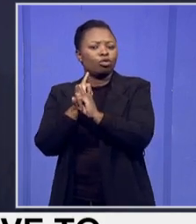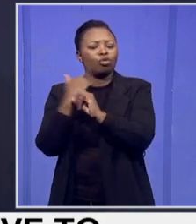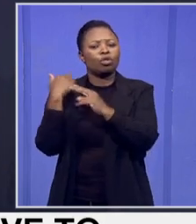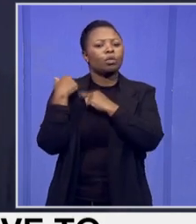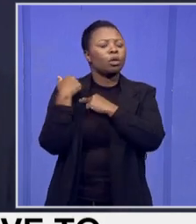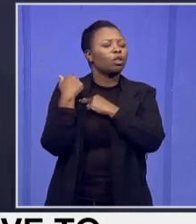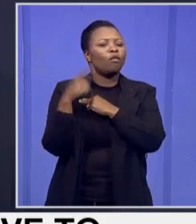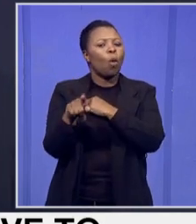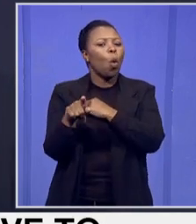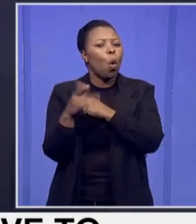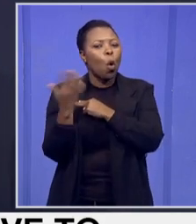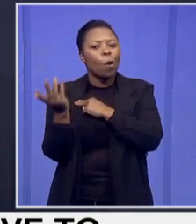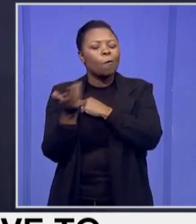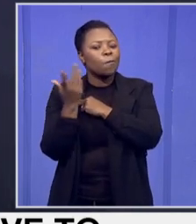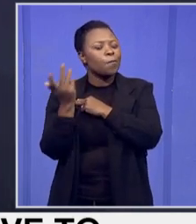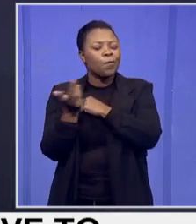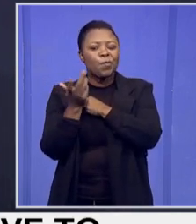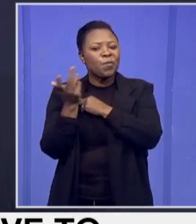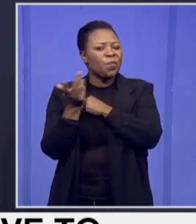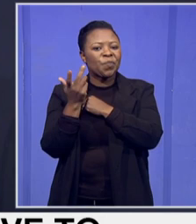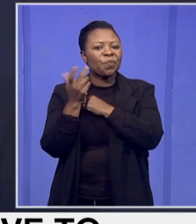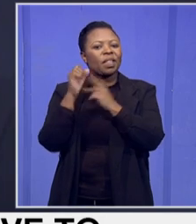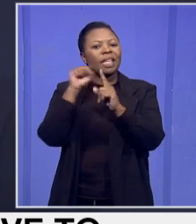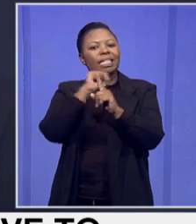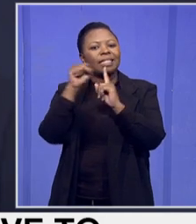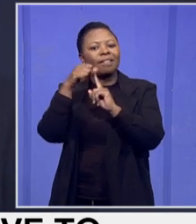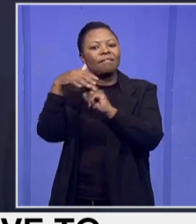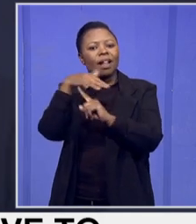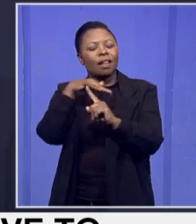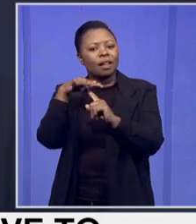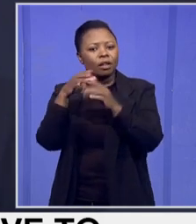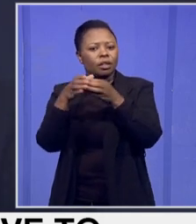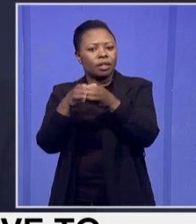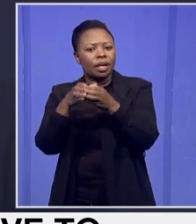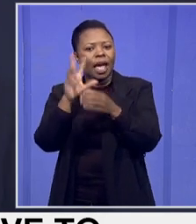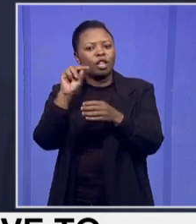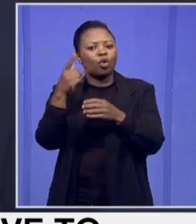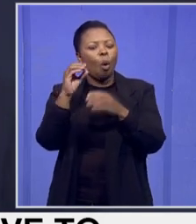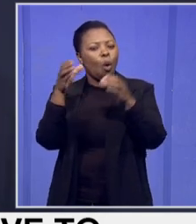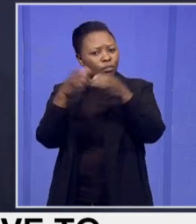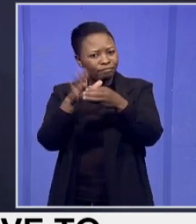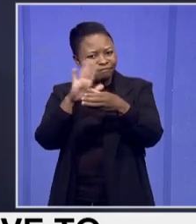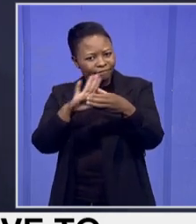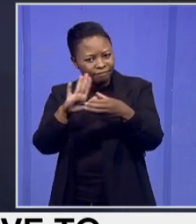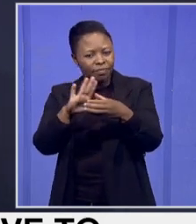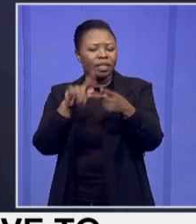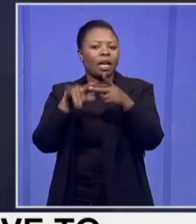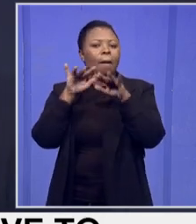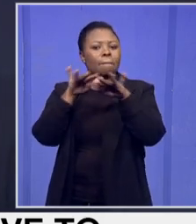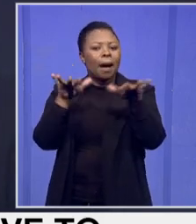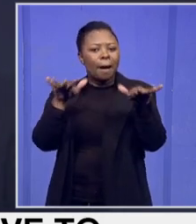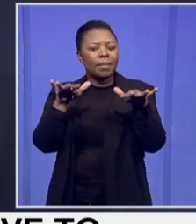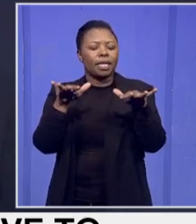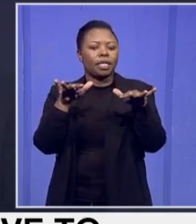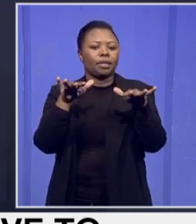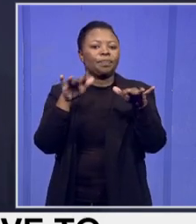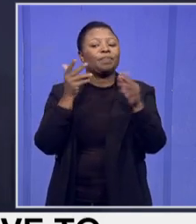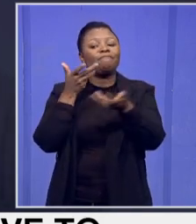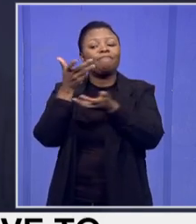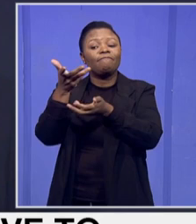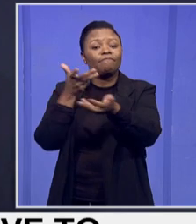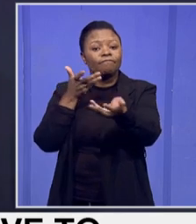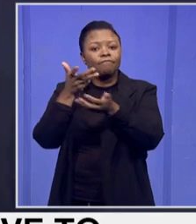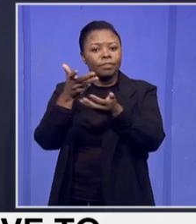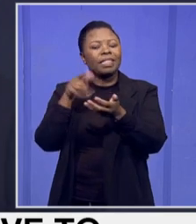for, you know, civil society and public engagement. We must strengthen those so that, you know,